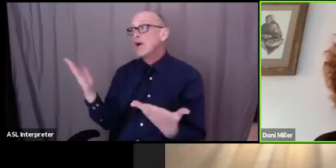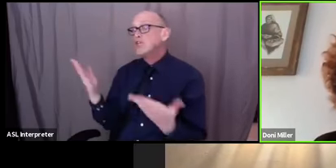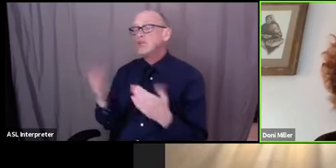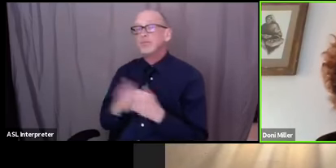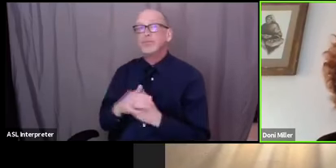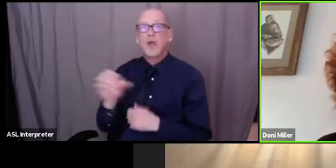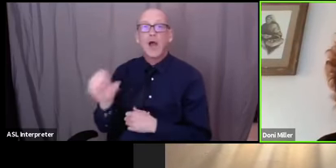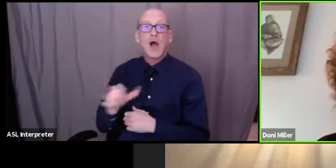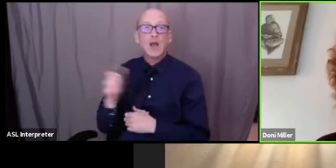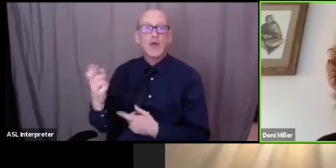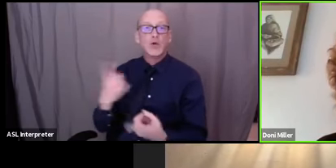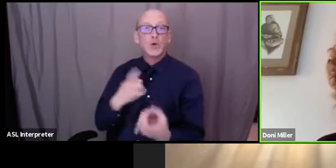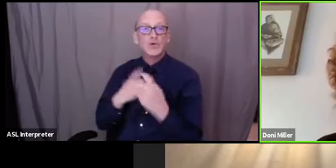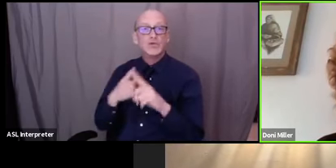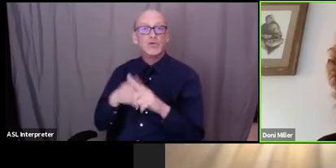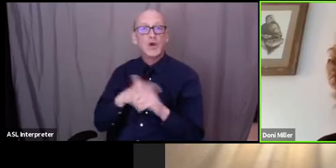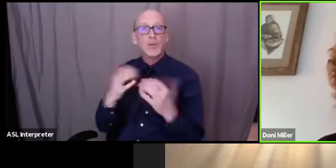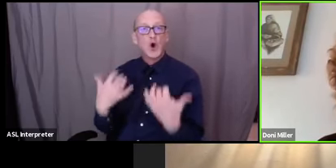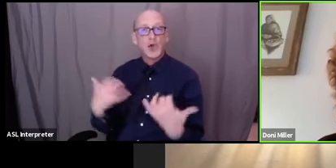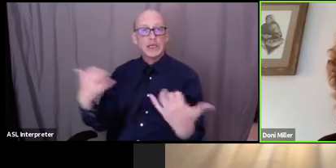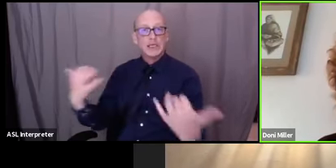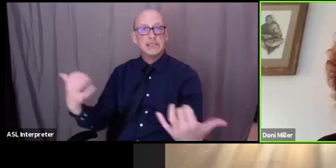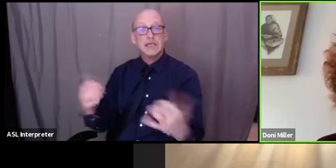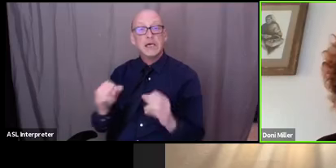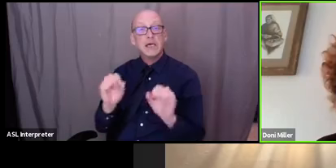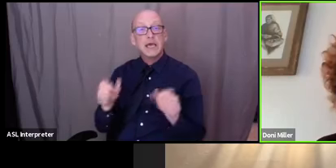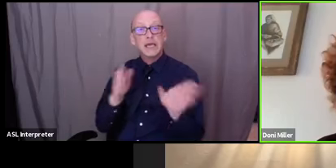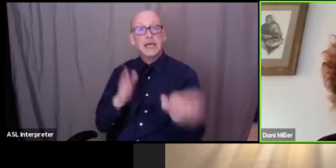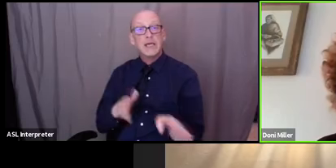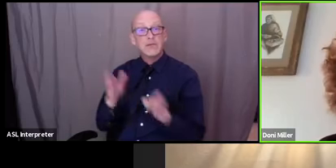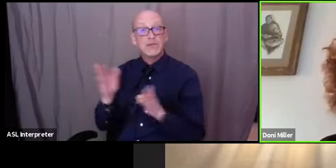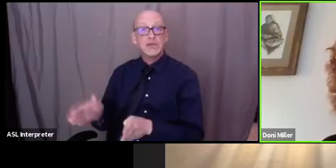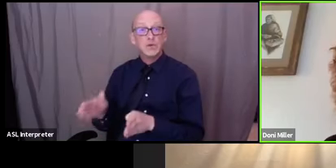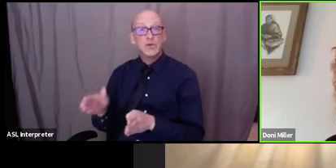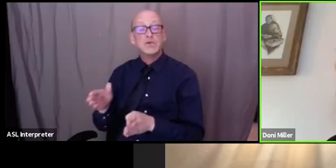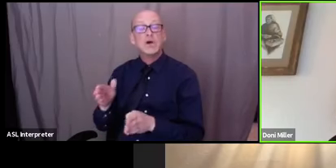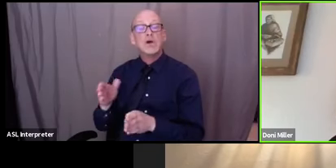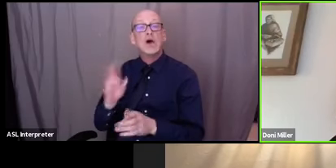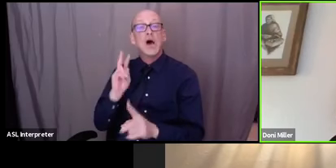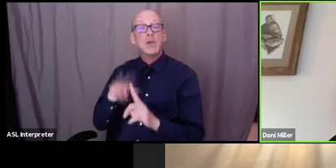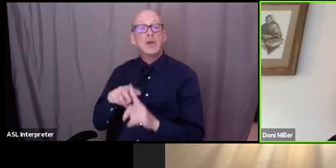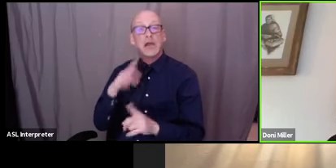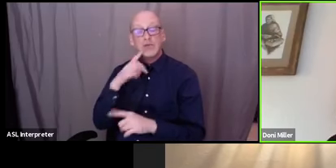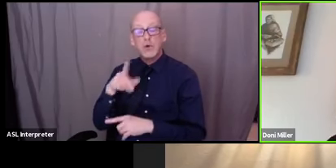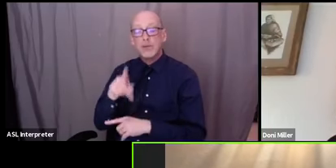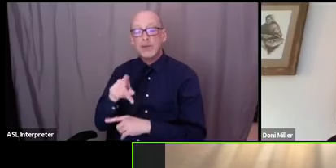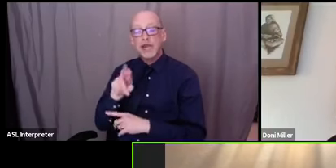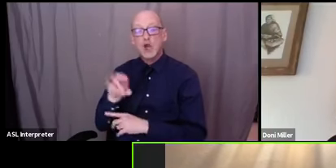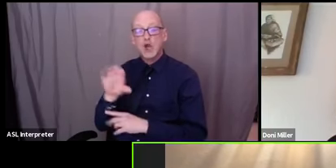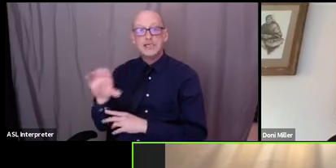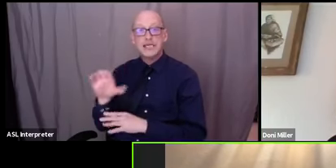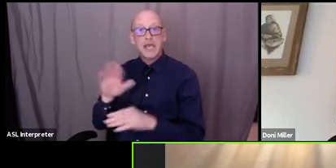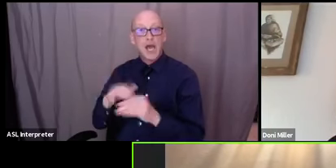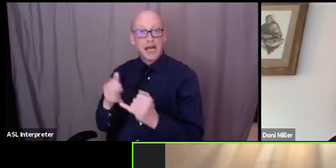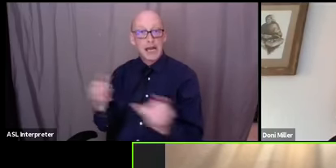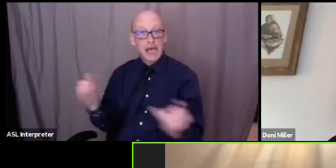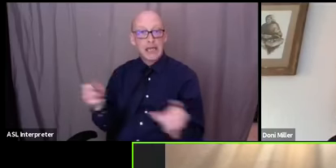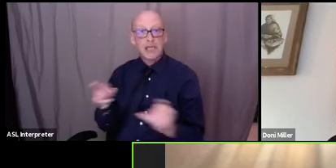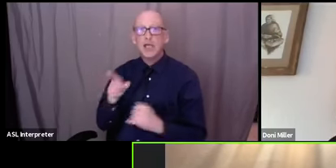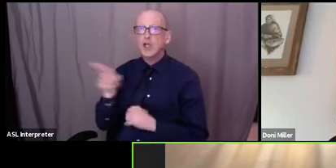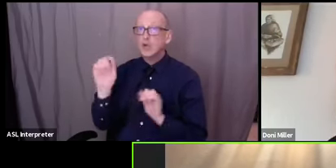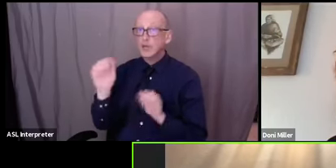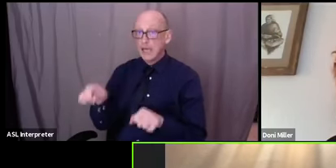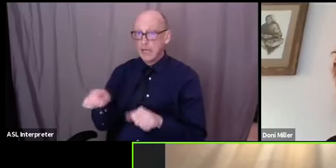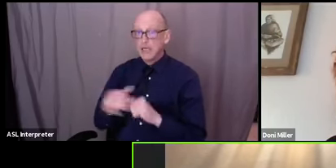question from our audience can individuals apply for prc online yes you can start the